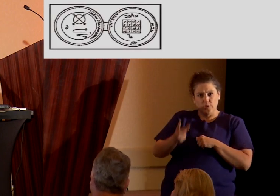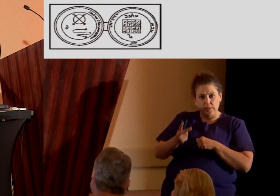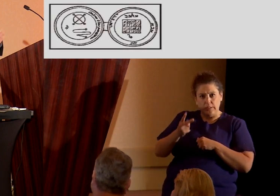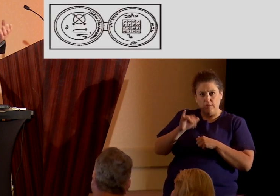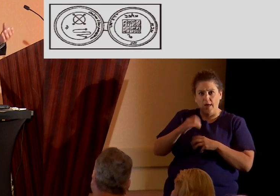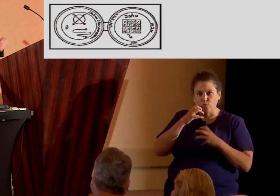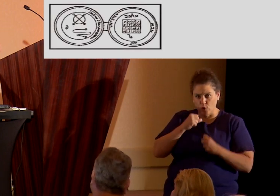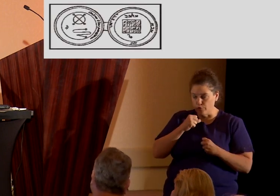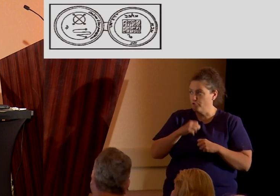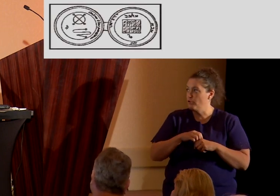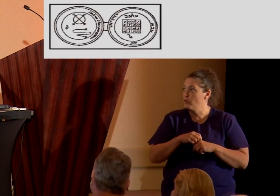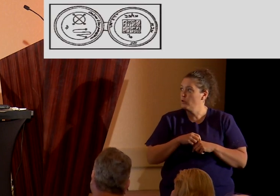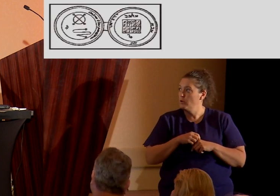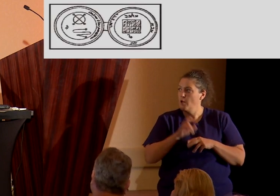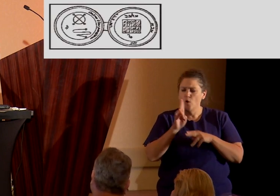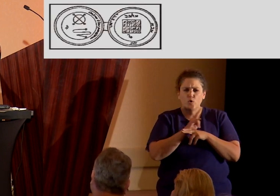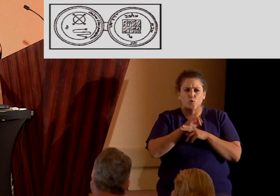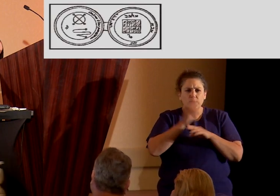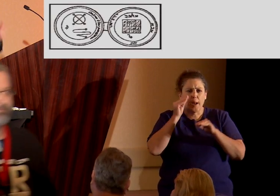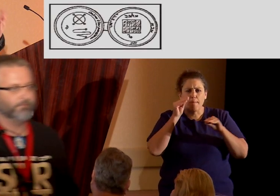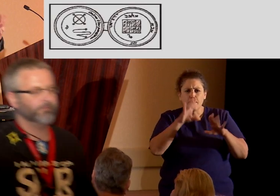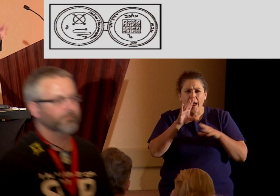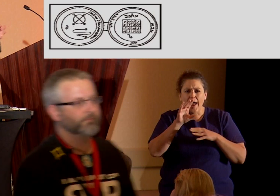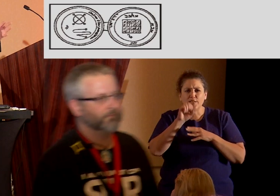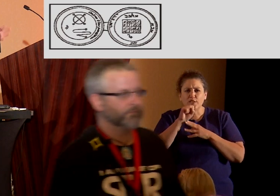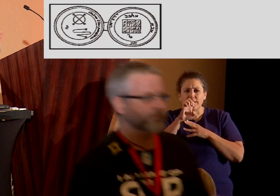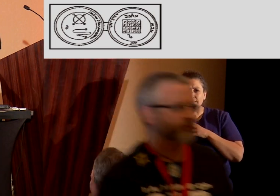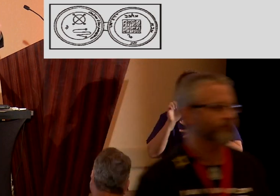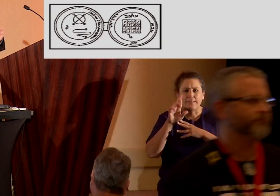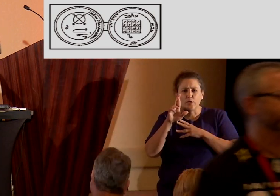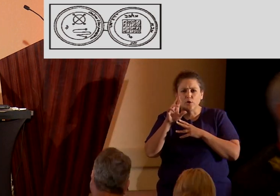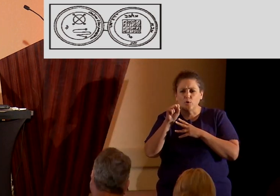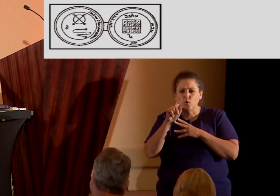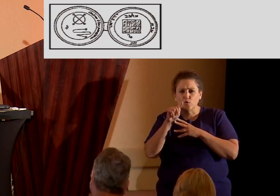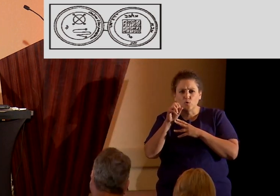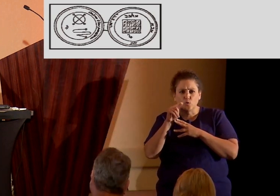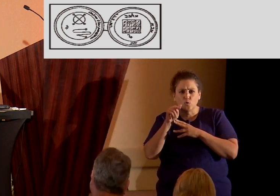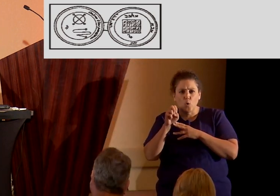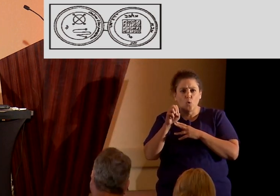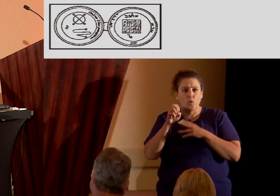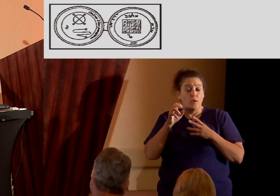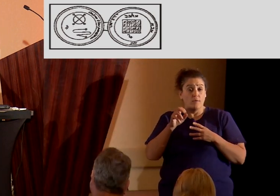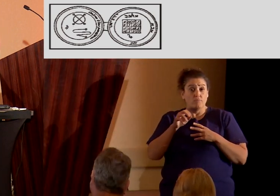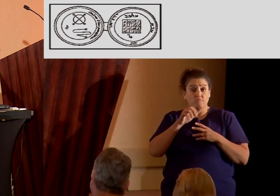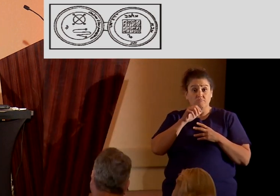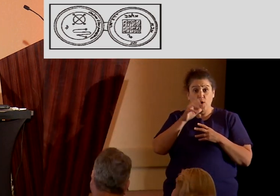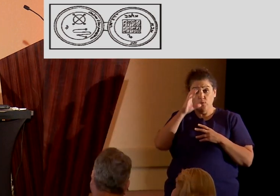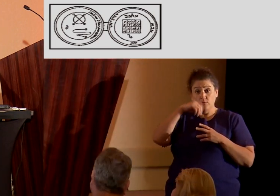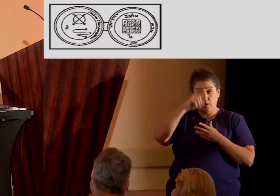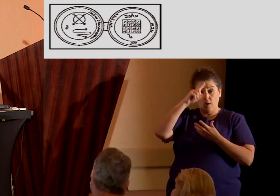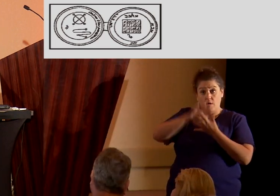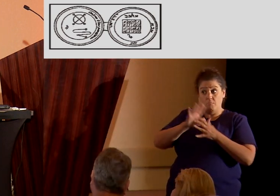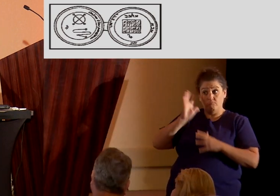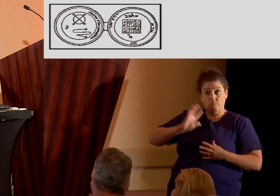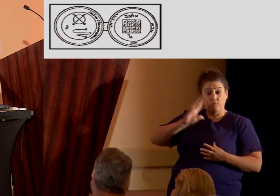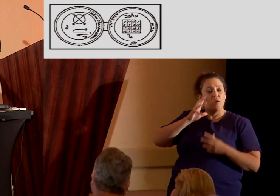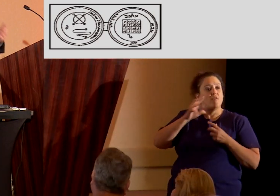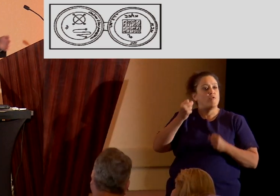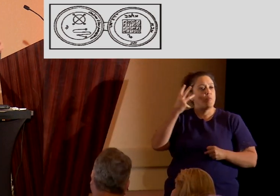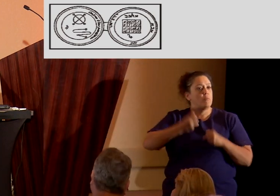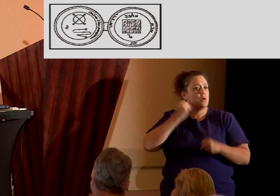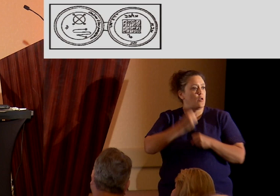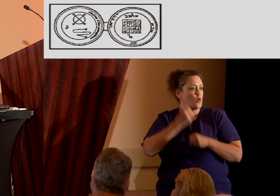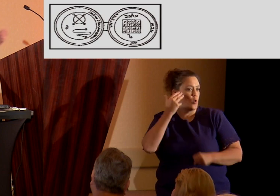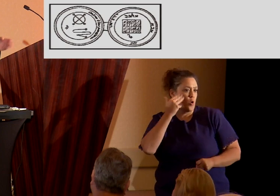using things like a magic seer stone. And this was not an uncommon belief at the time. Now, for decades, Mormon authorities